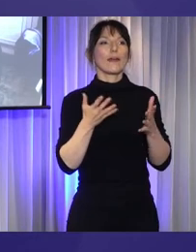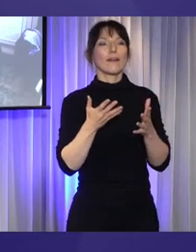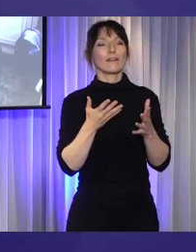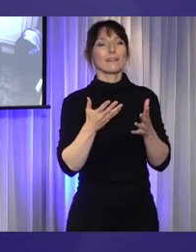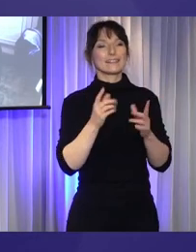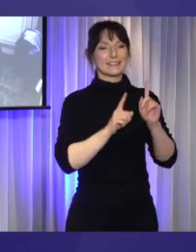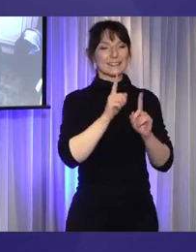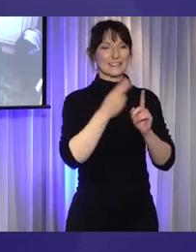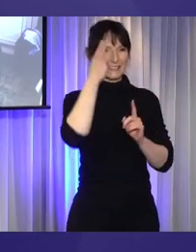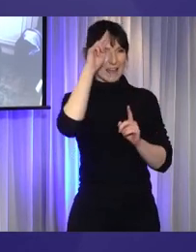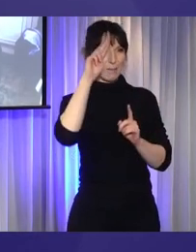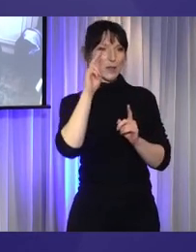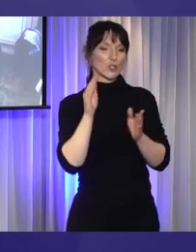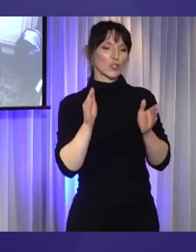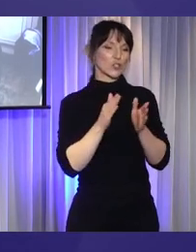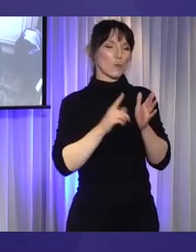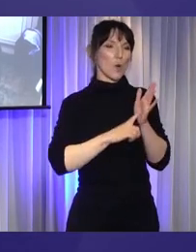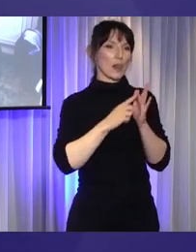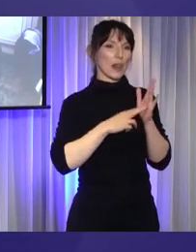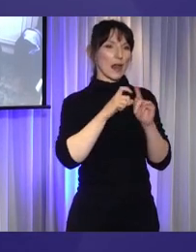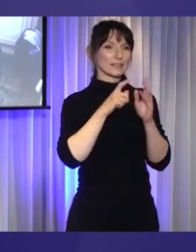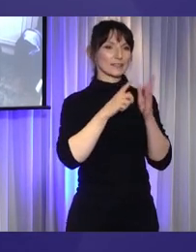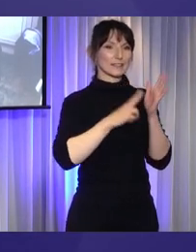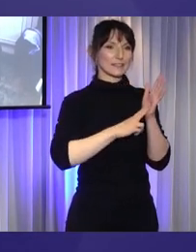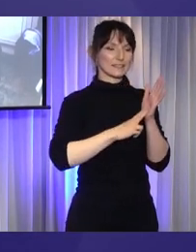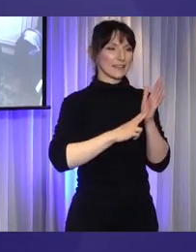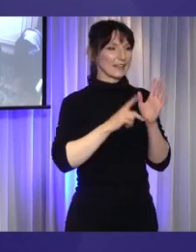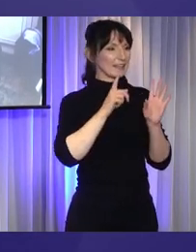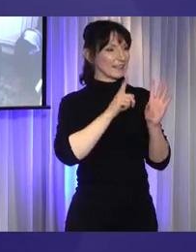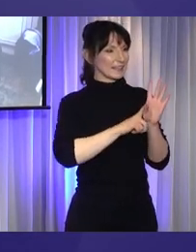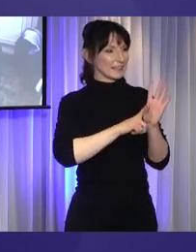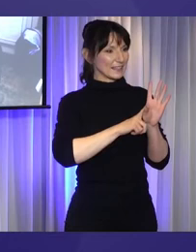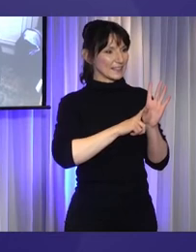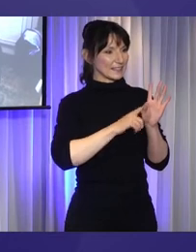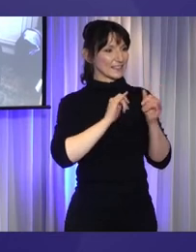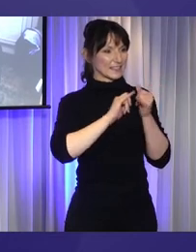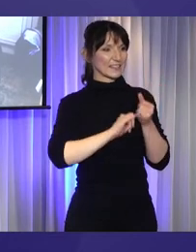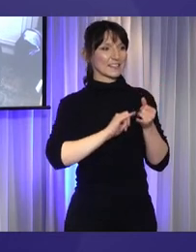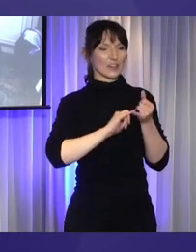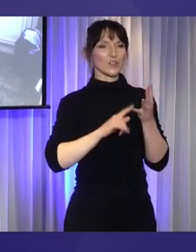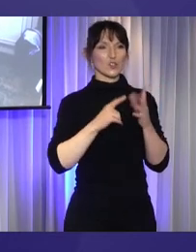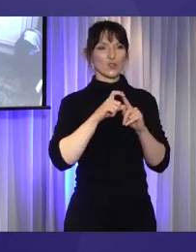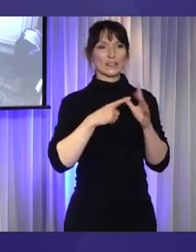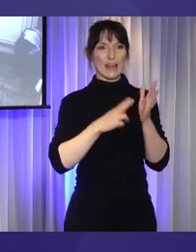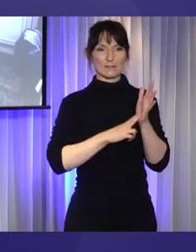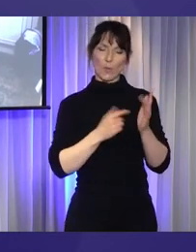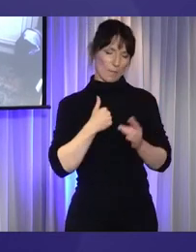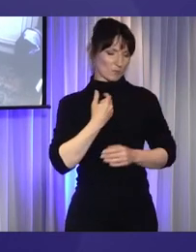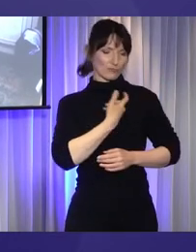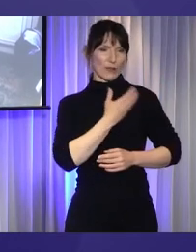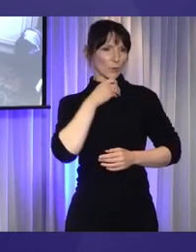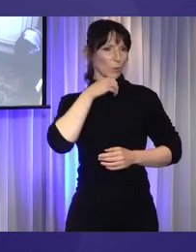Small London, yay, in South Sudan. I am a proud woman of African descent with a disability.